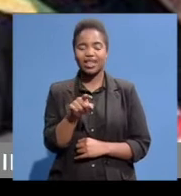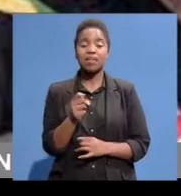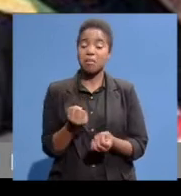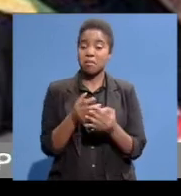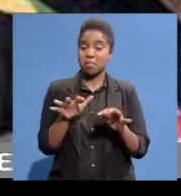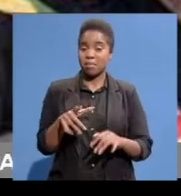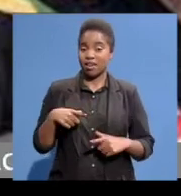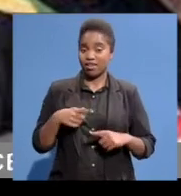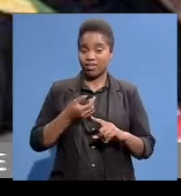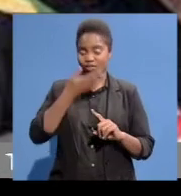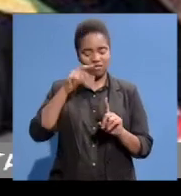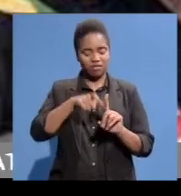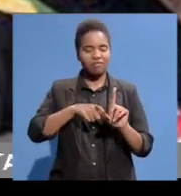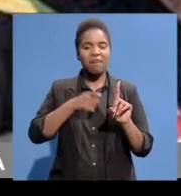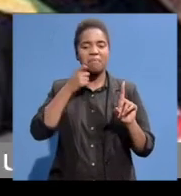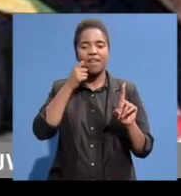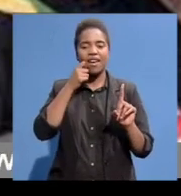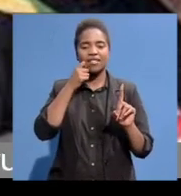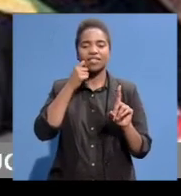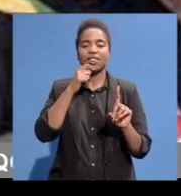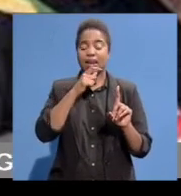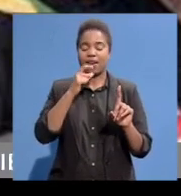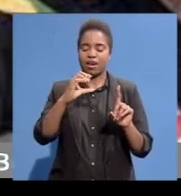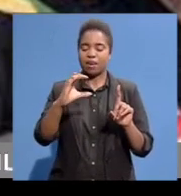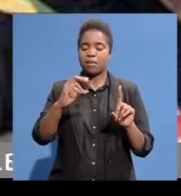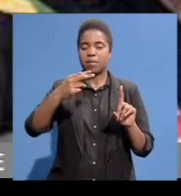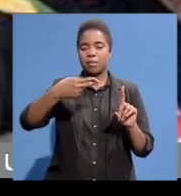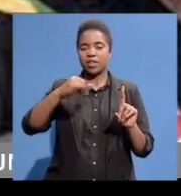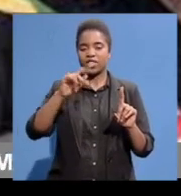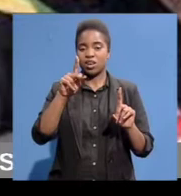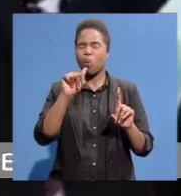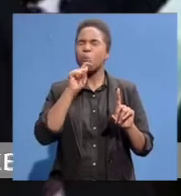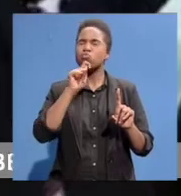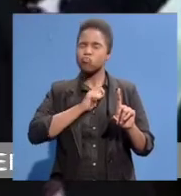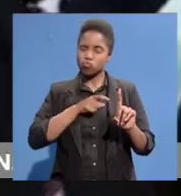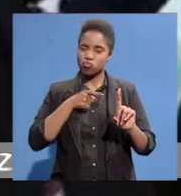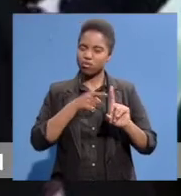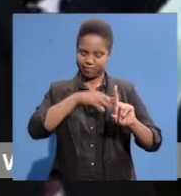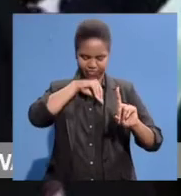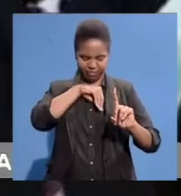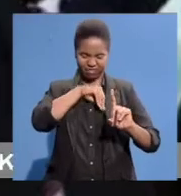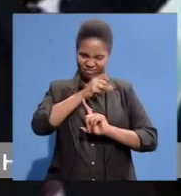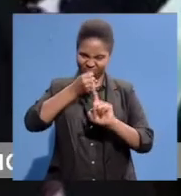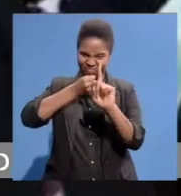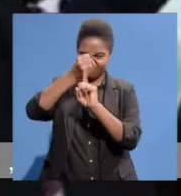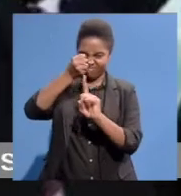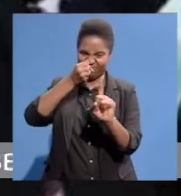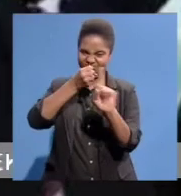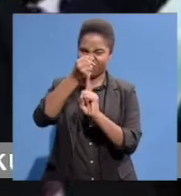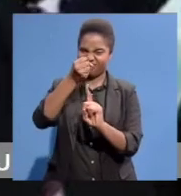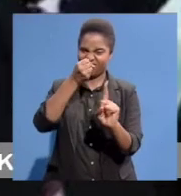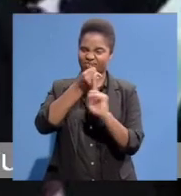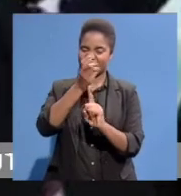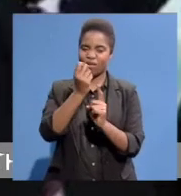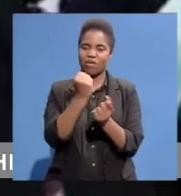lot